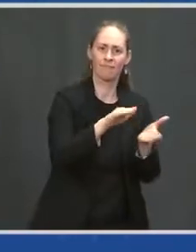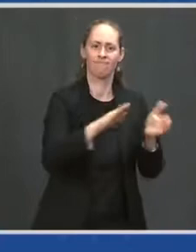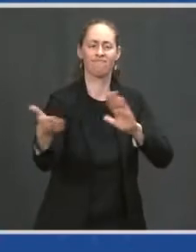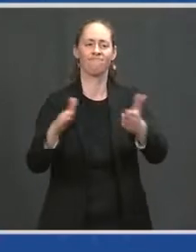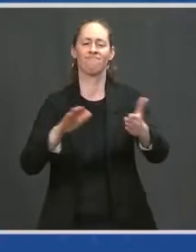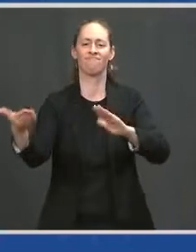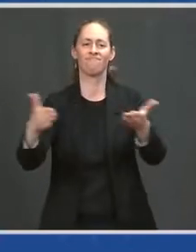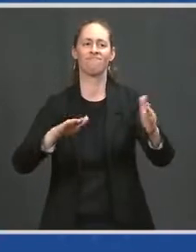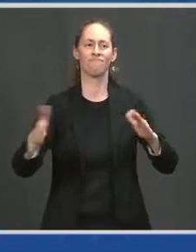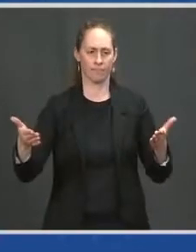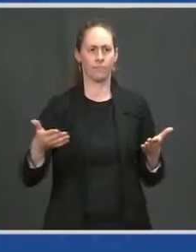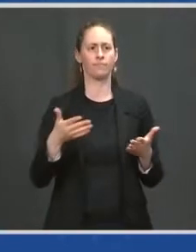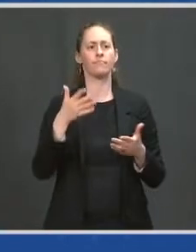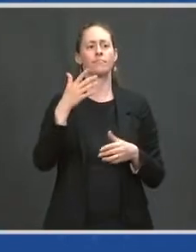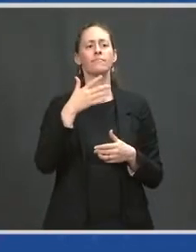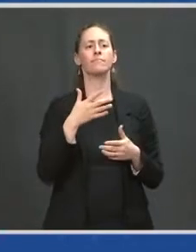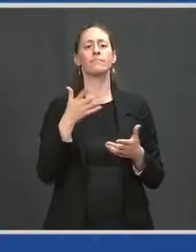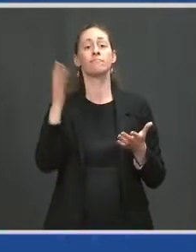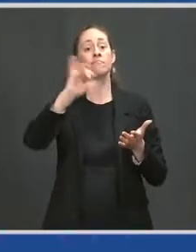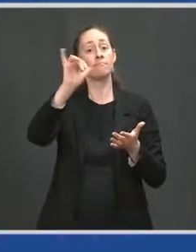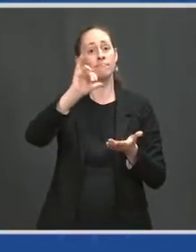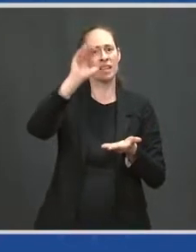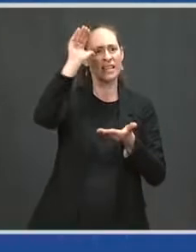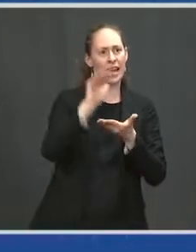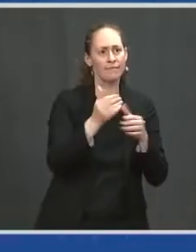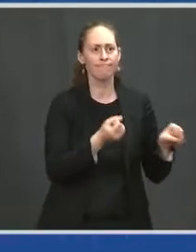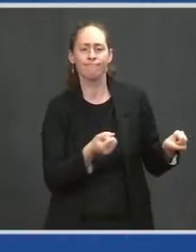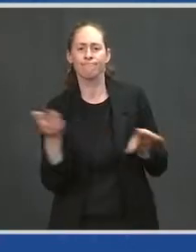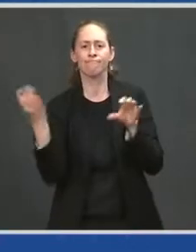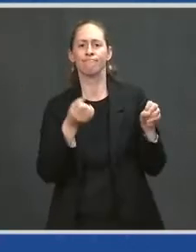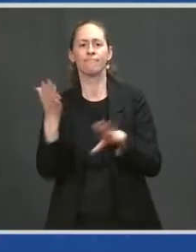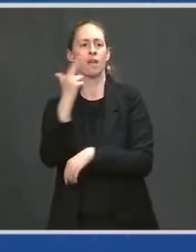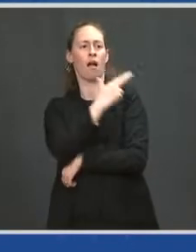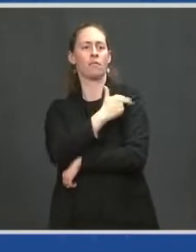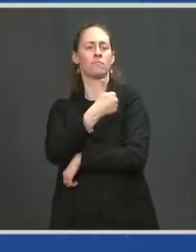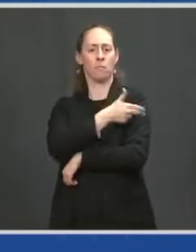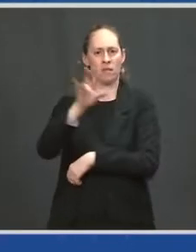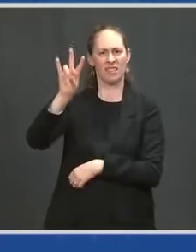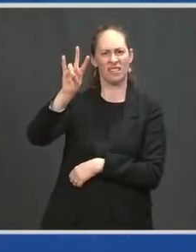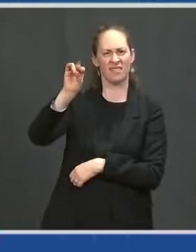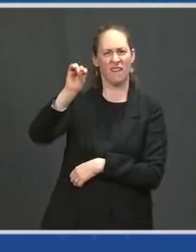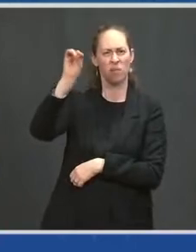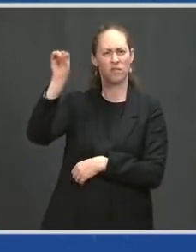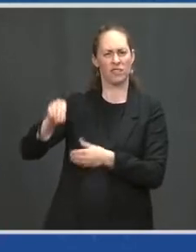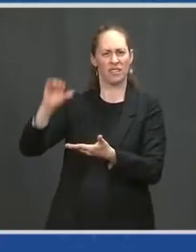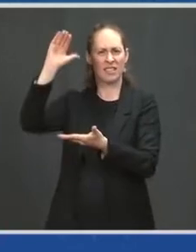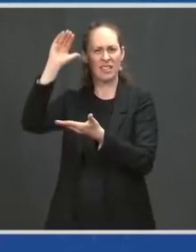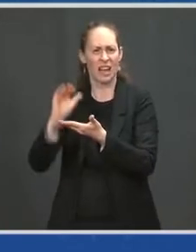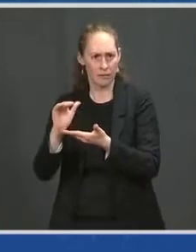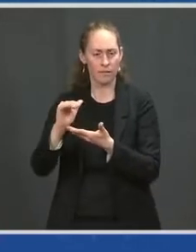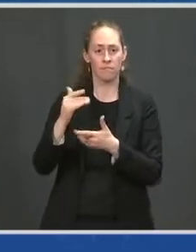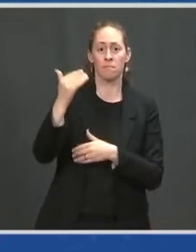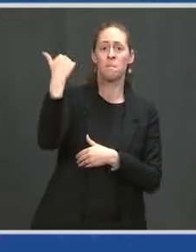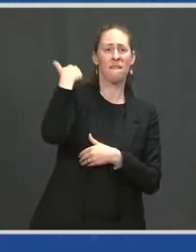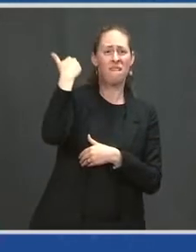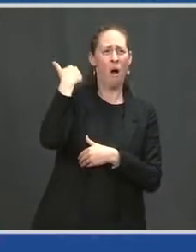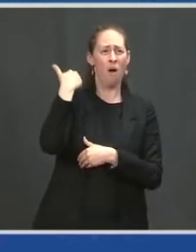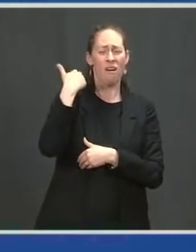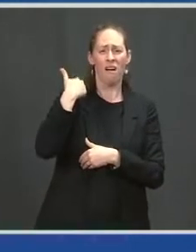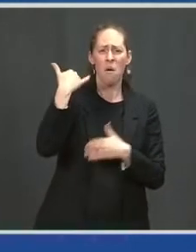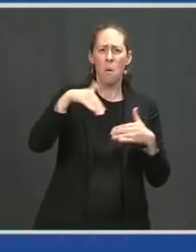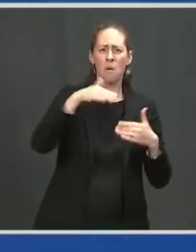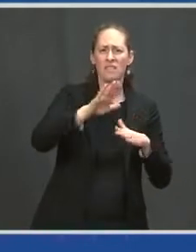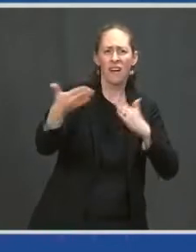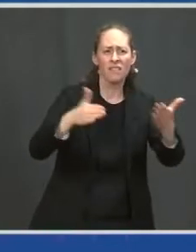in hospitalizations. So instead of losing thousands of seniors each day, we're saving